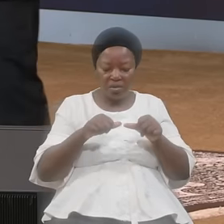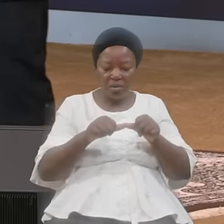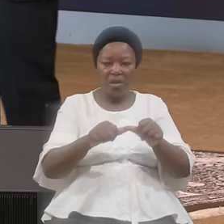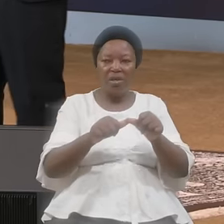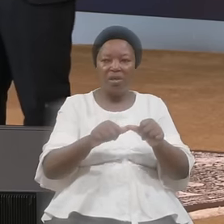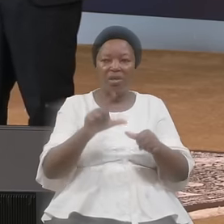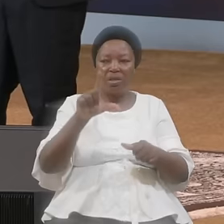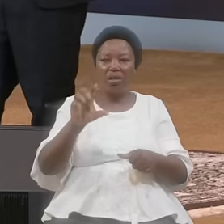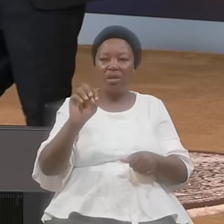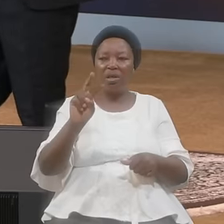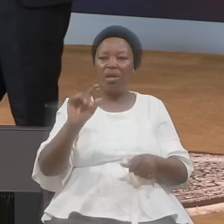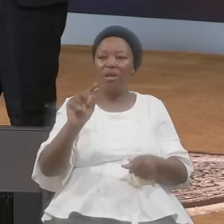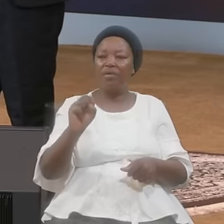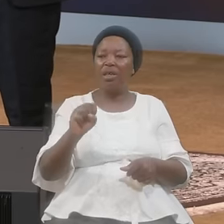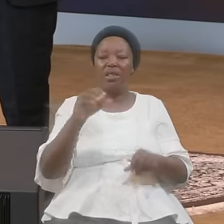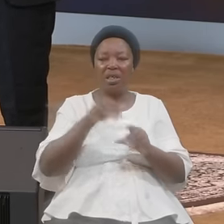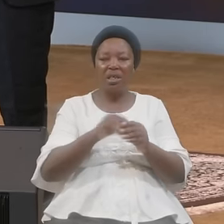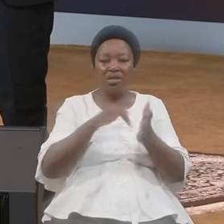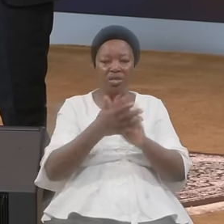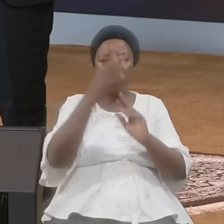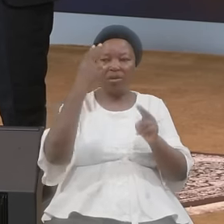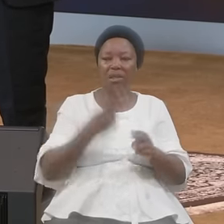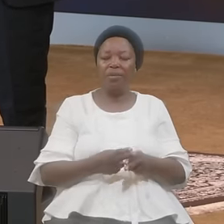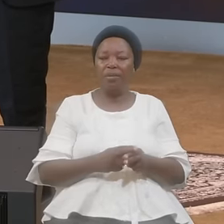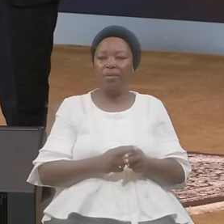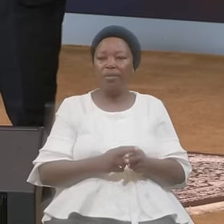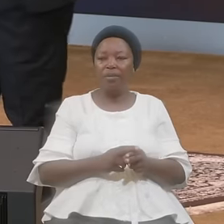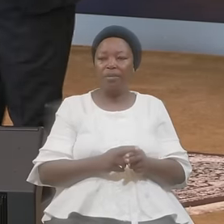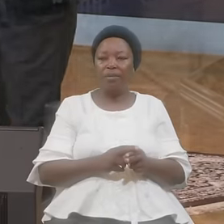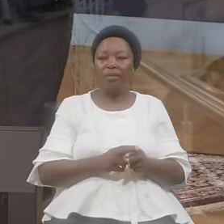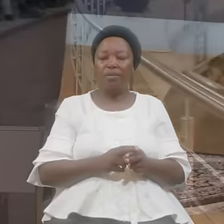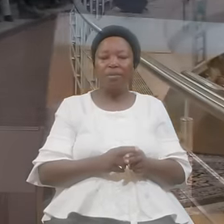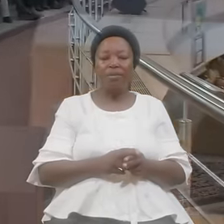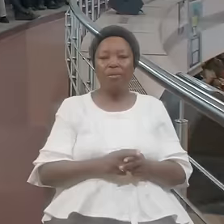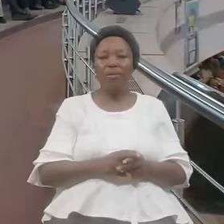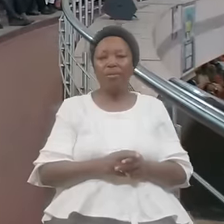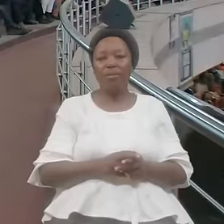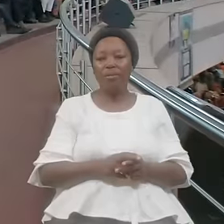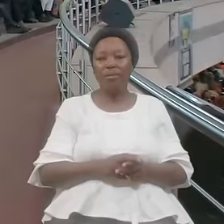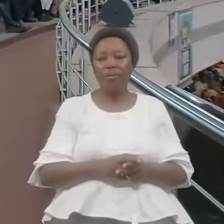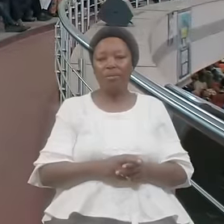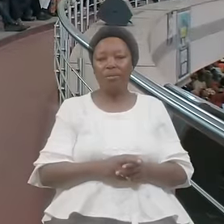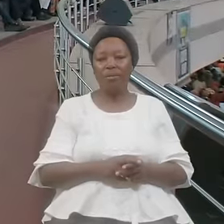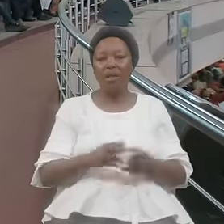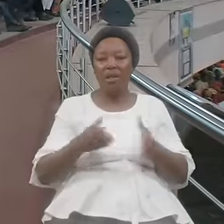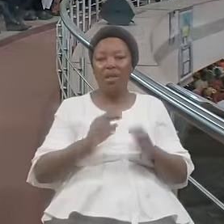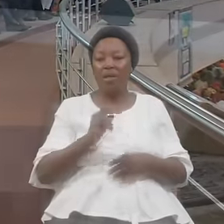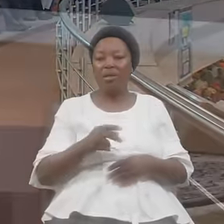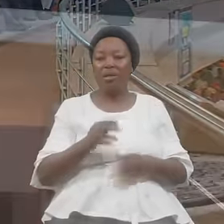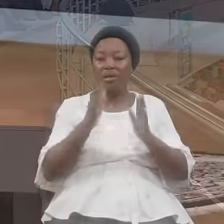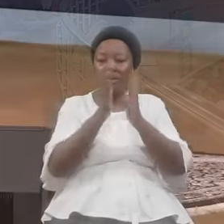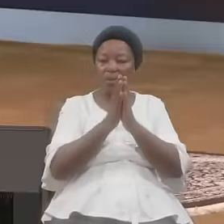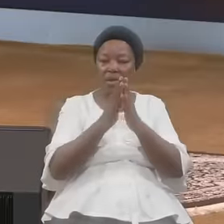Levite In Jesus Name Let's Rise up Now And Tell The Lord